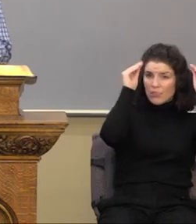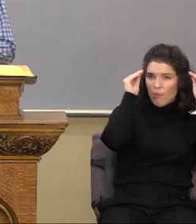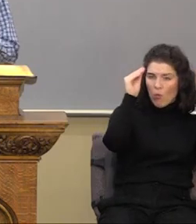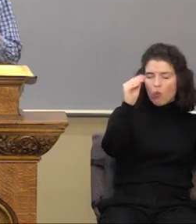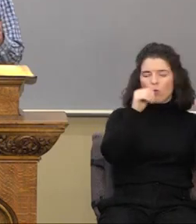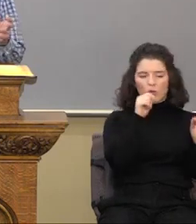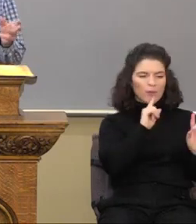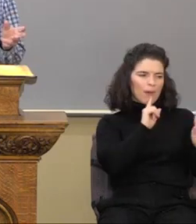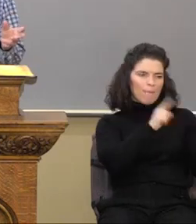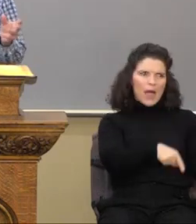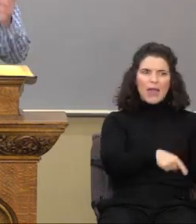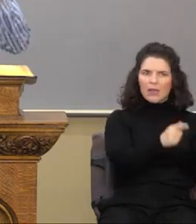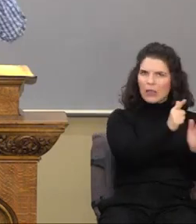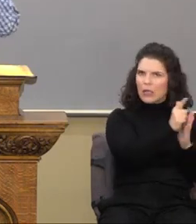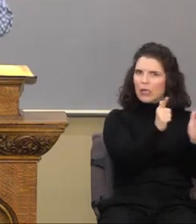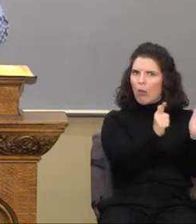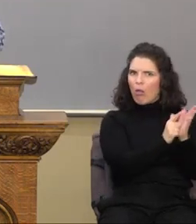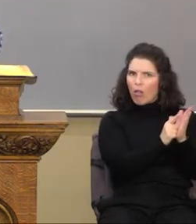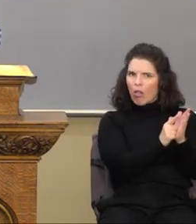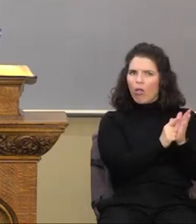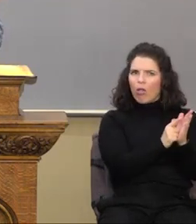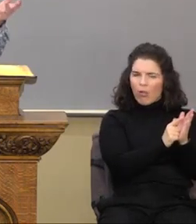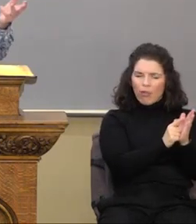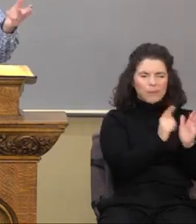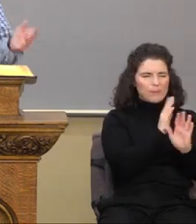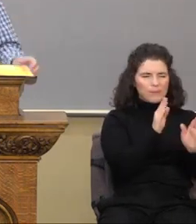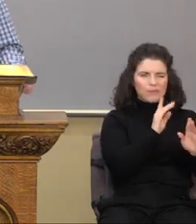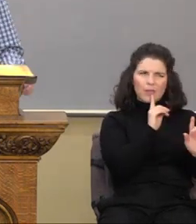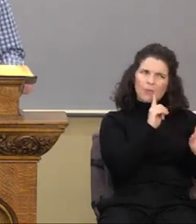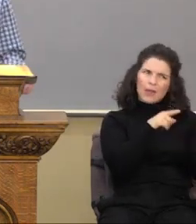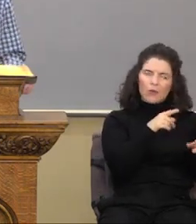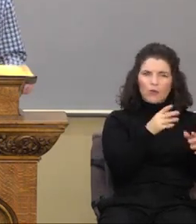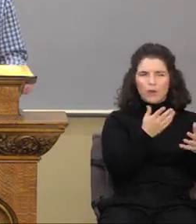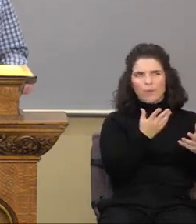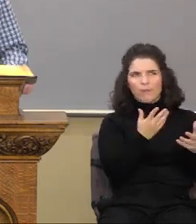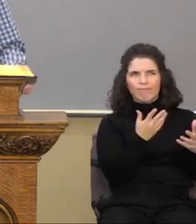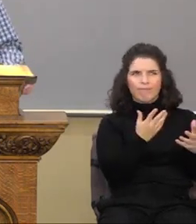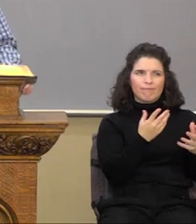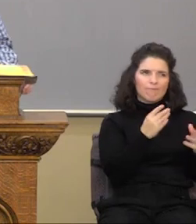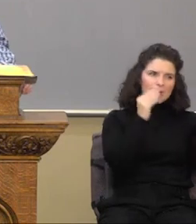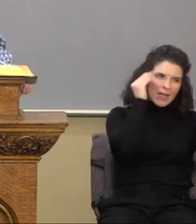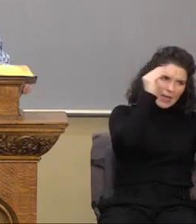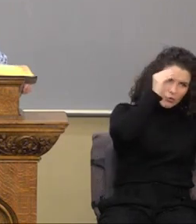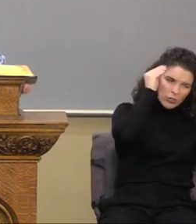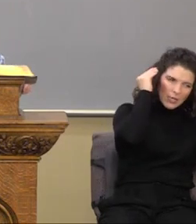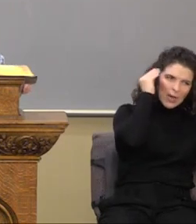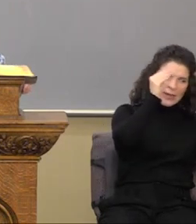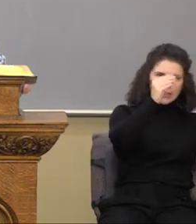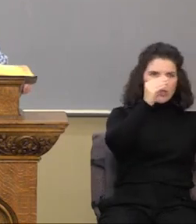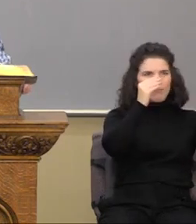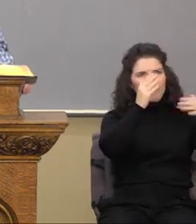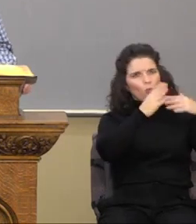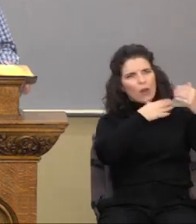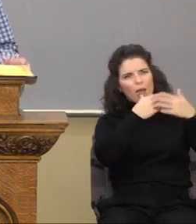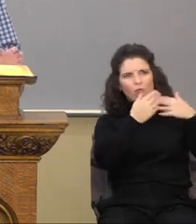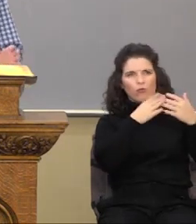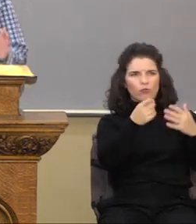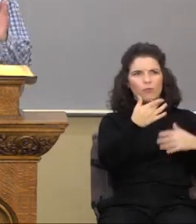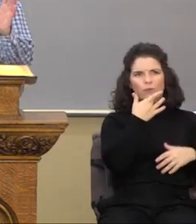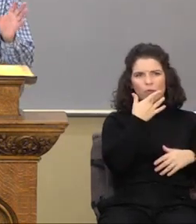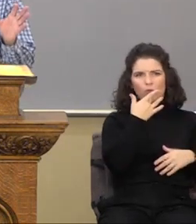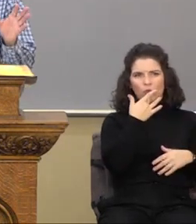in a, quote, legalistic sense. But if we use the term exhortation, principle, command, whatever floats your boat,